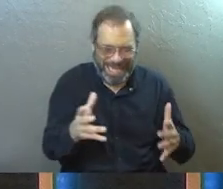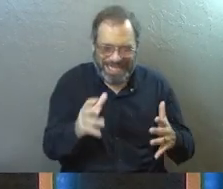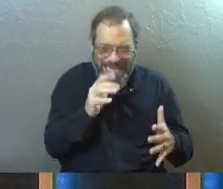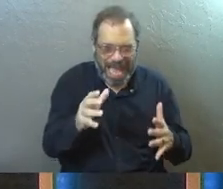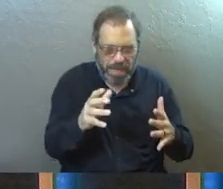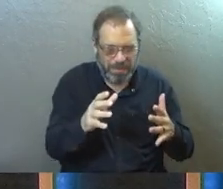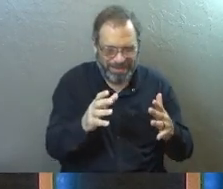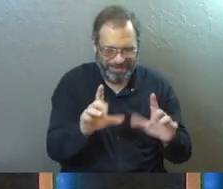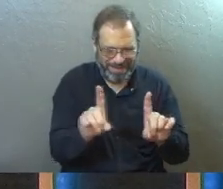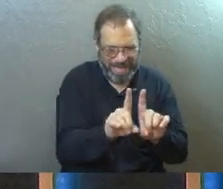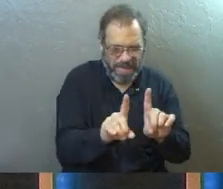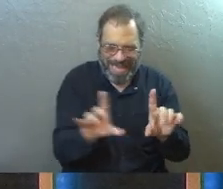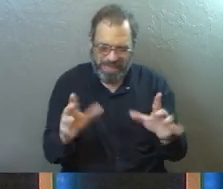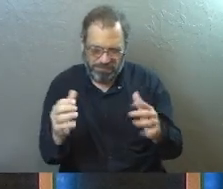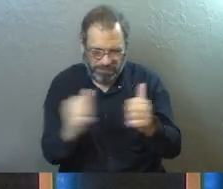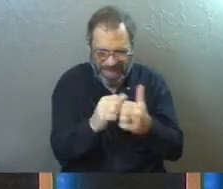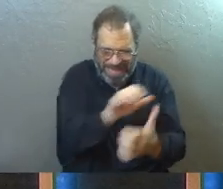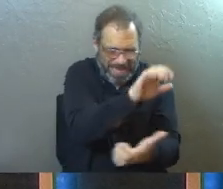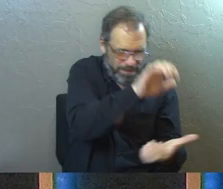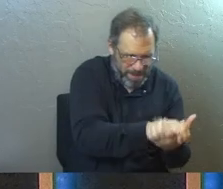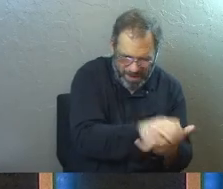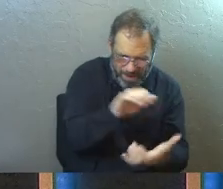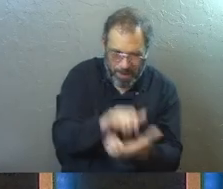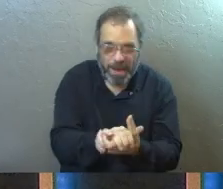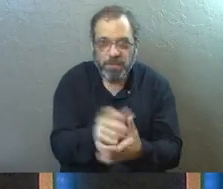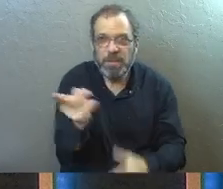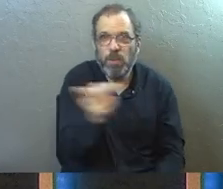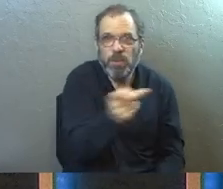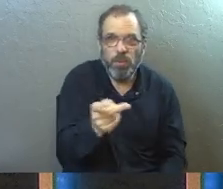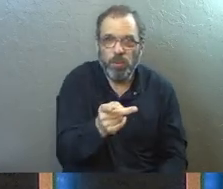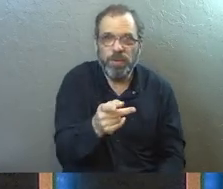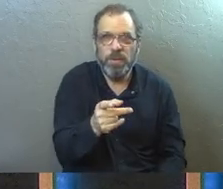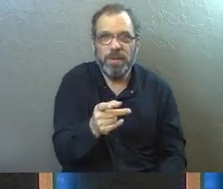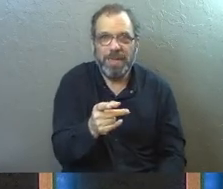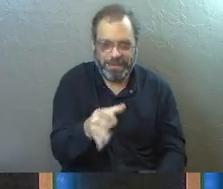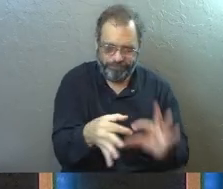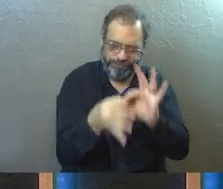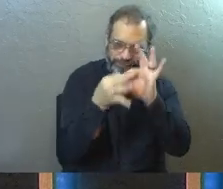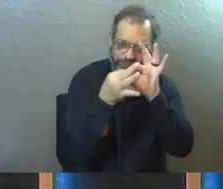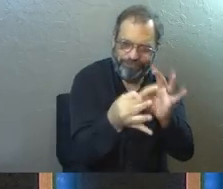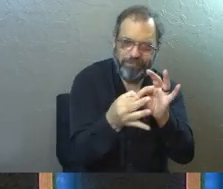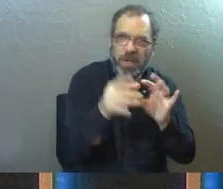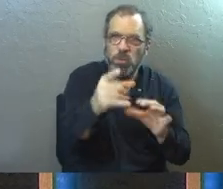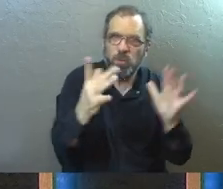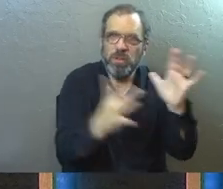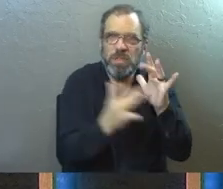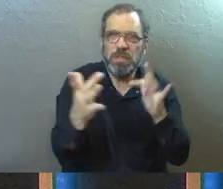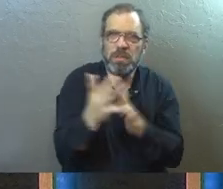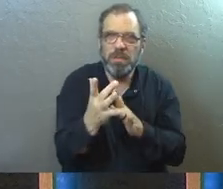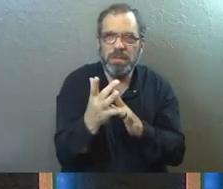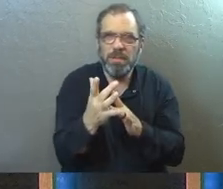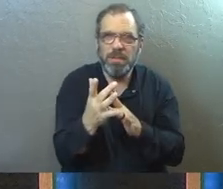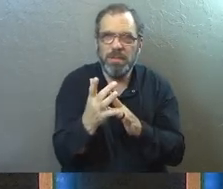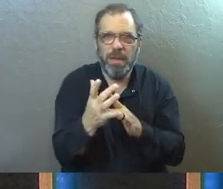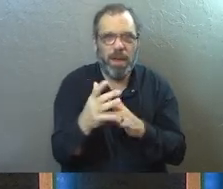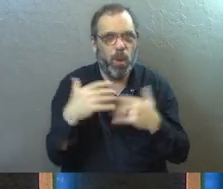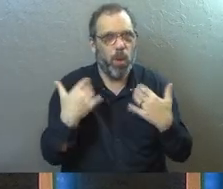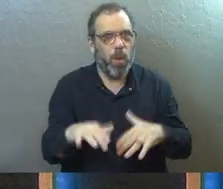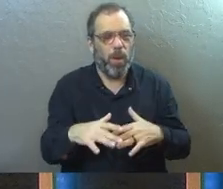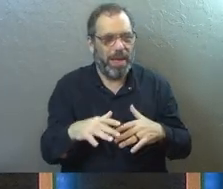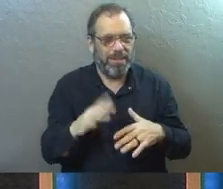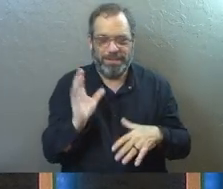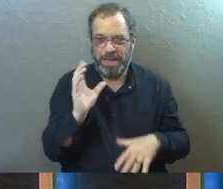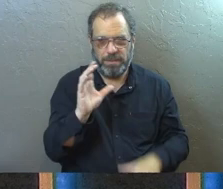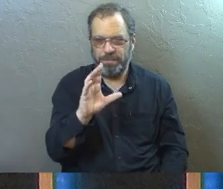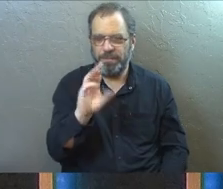it's with him. It's like a marriage between the two of you. It's a unifying of you and Jesus. And that's a great mystery.